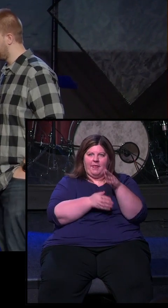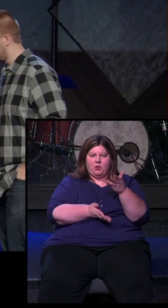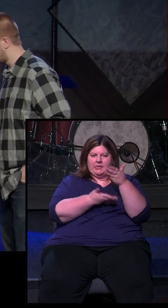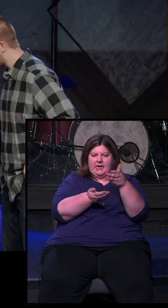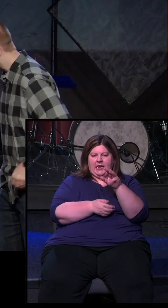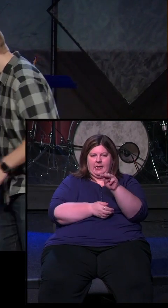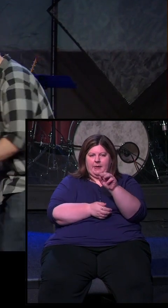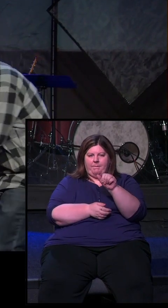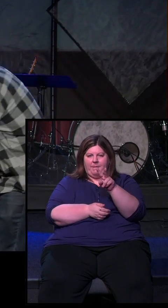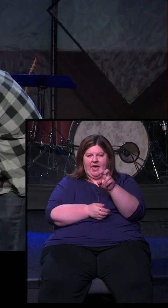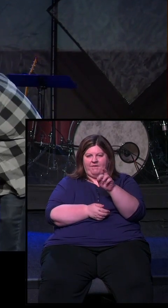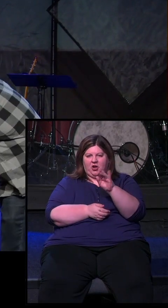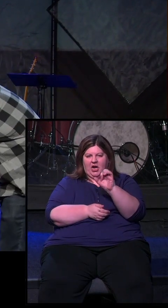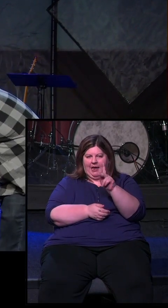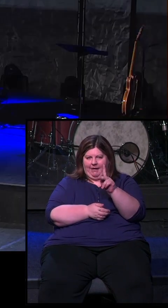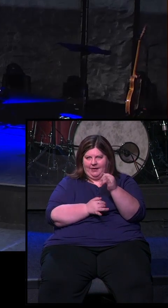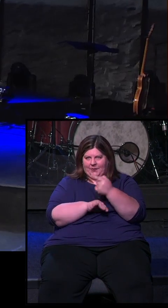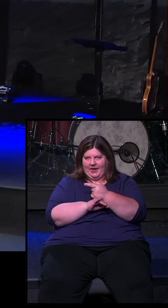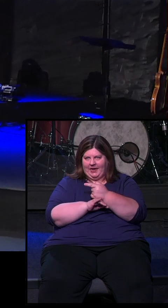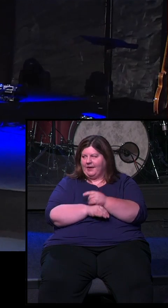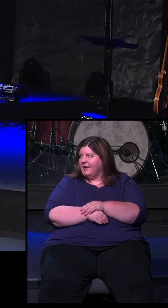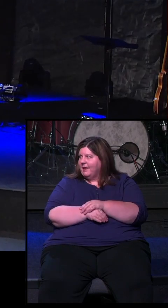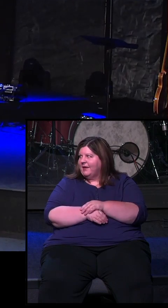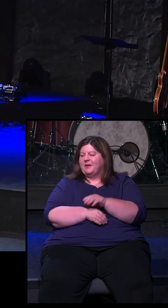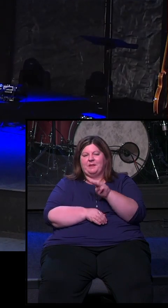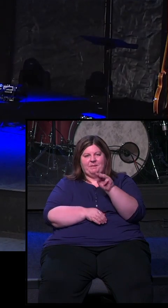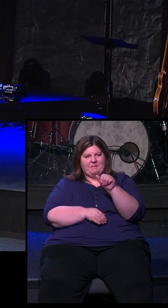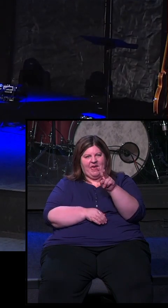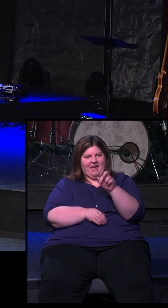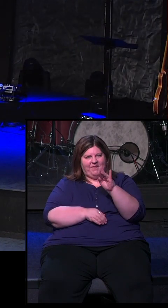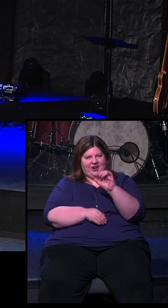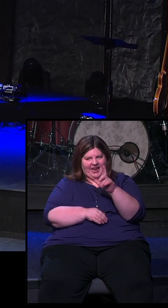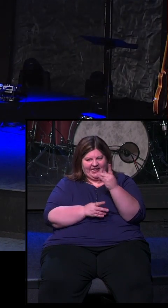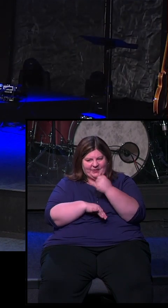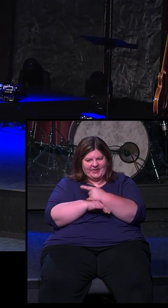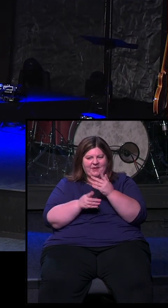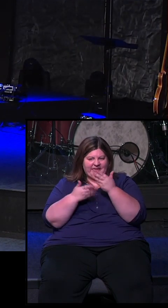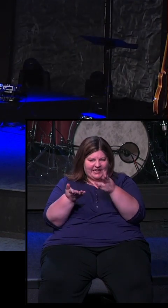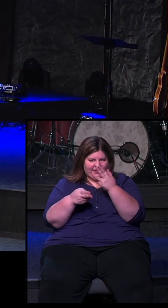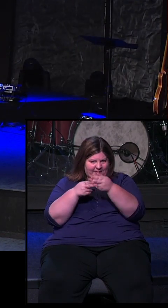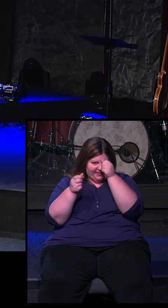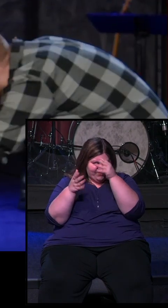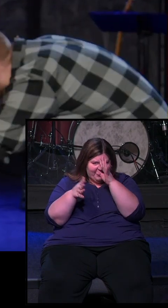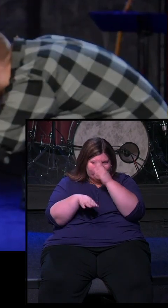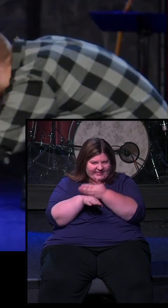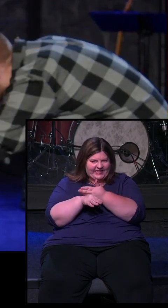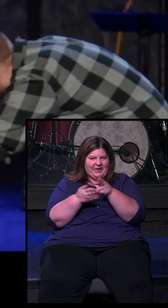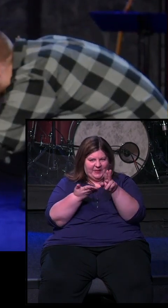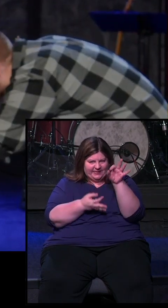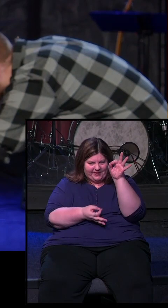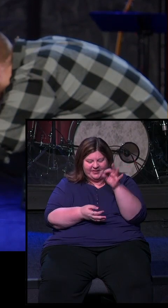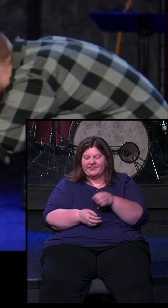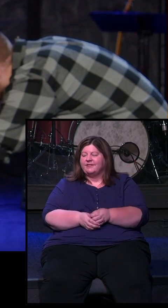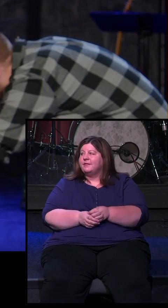Perfect. All right. So, Maverick, today we dedicate you in the name of the Father, and of the Son, and of